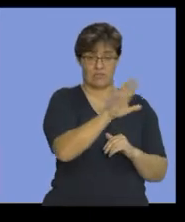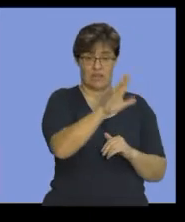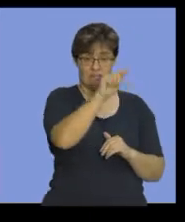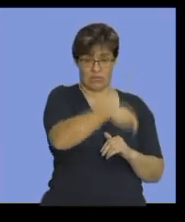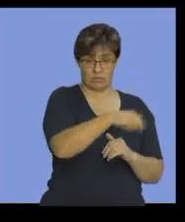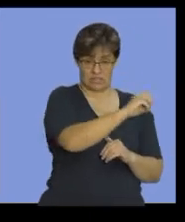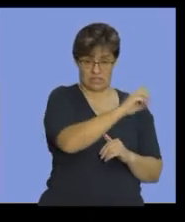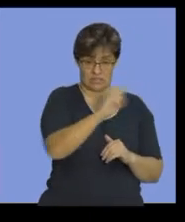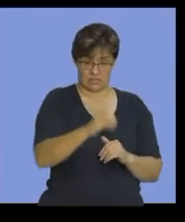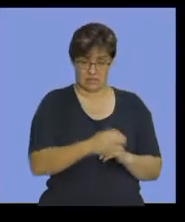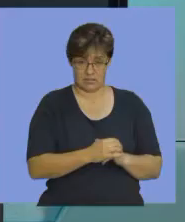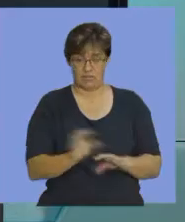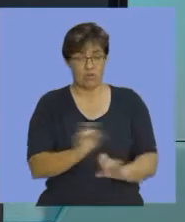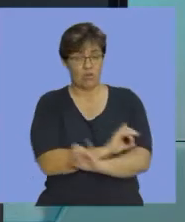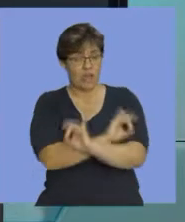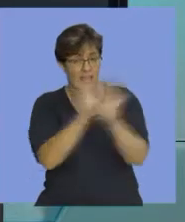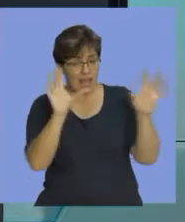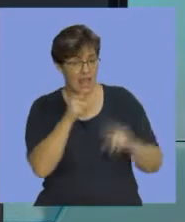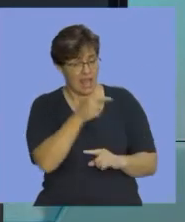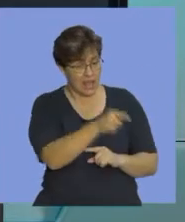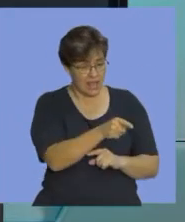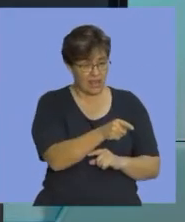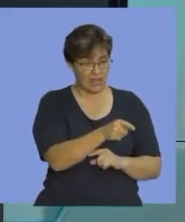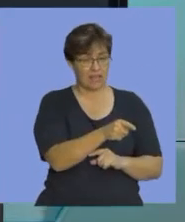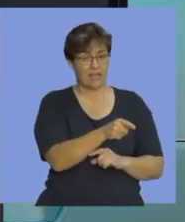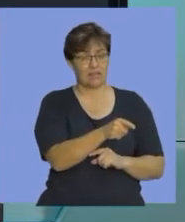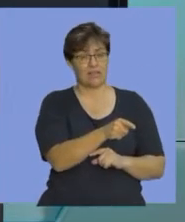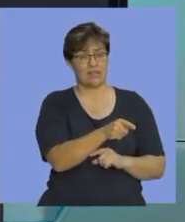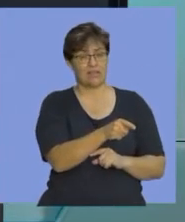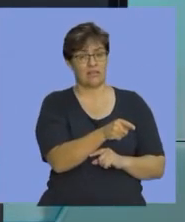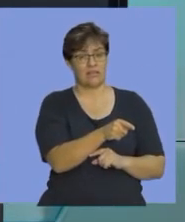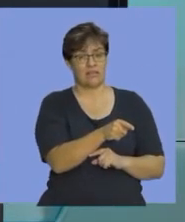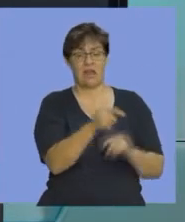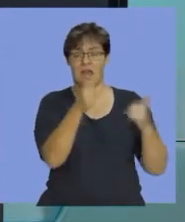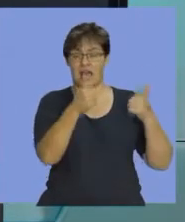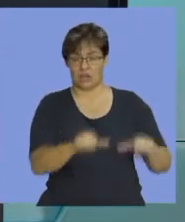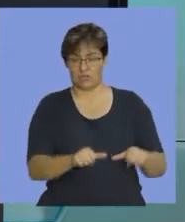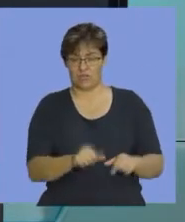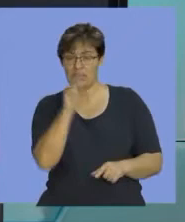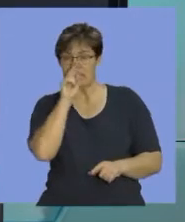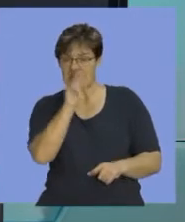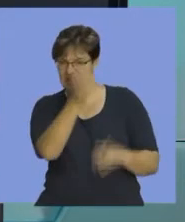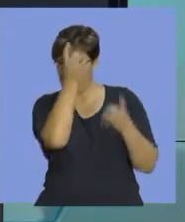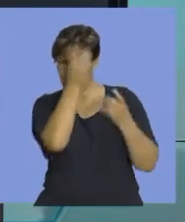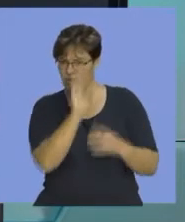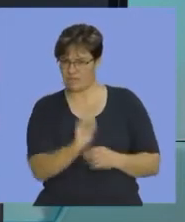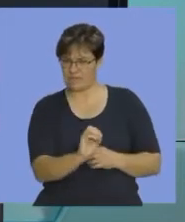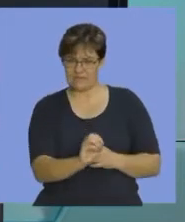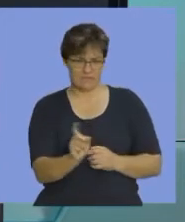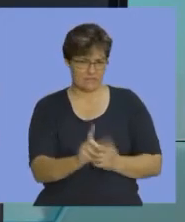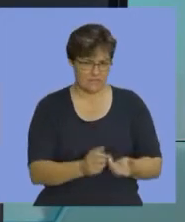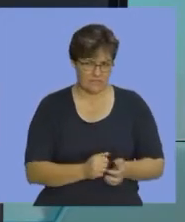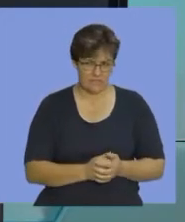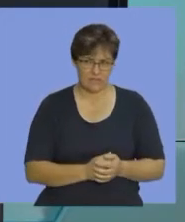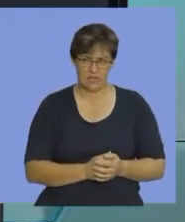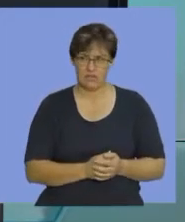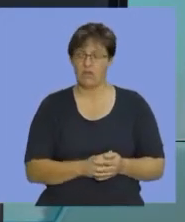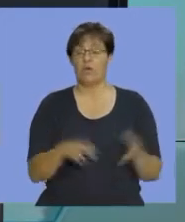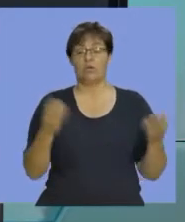25,000 Rand. So clearly you can see from this account now. Watch the information that we have. We had